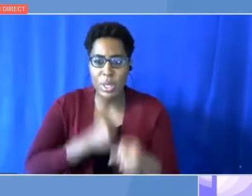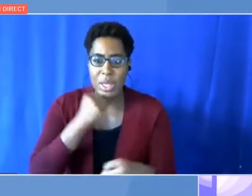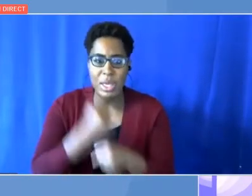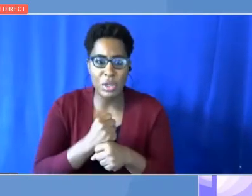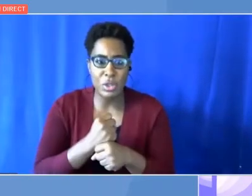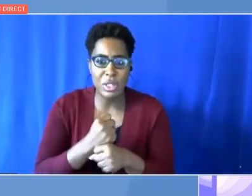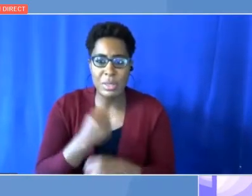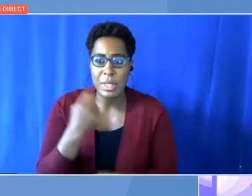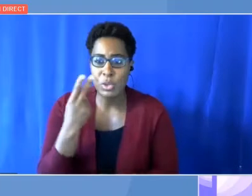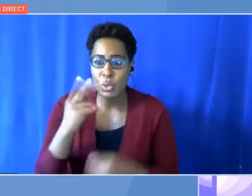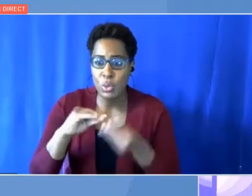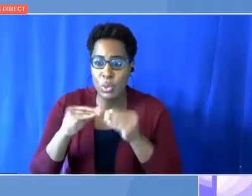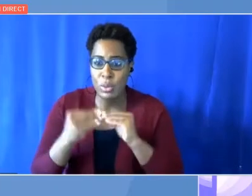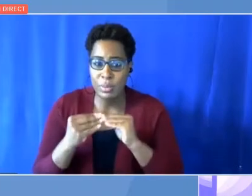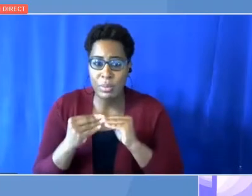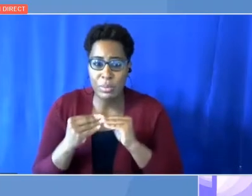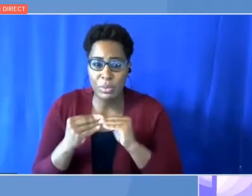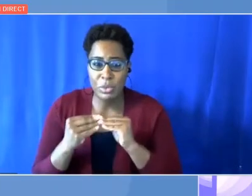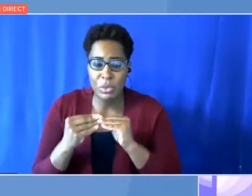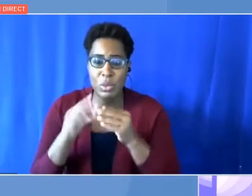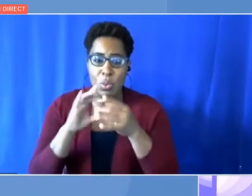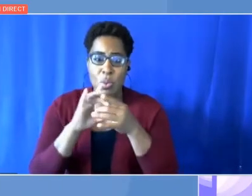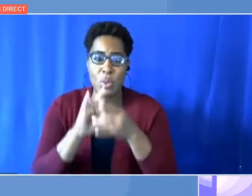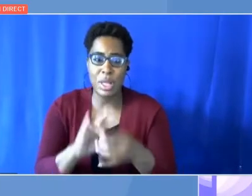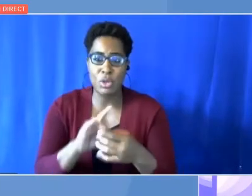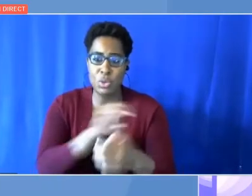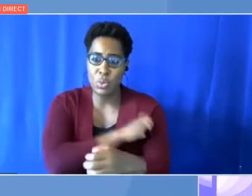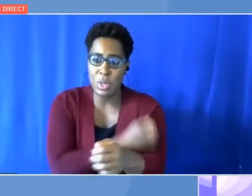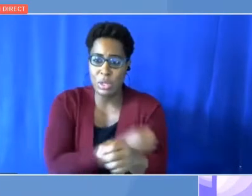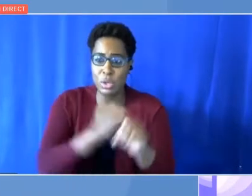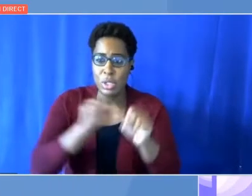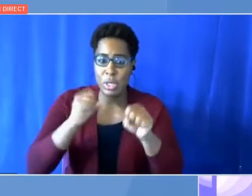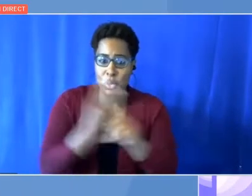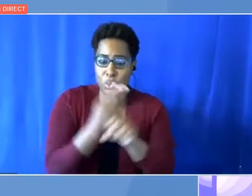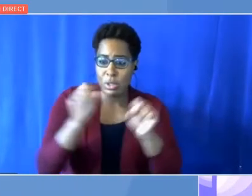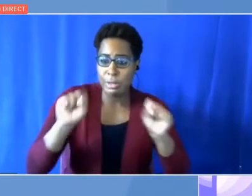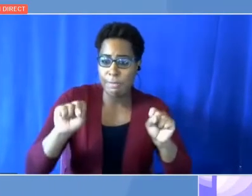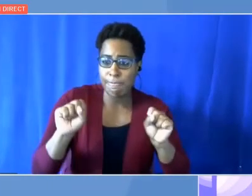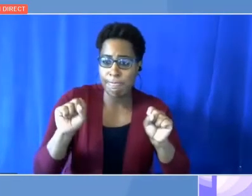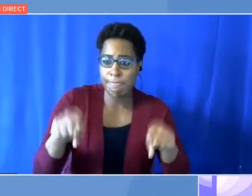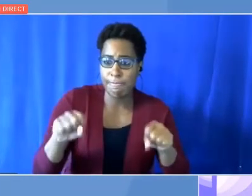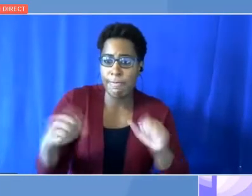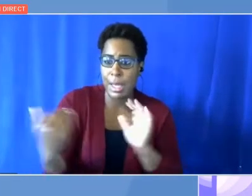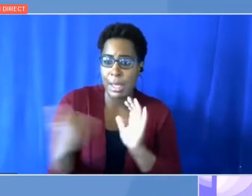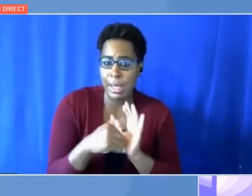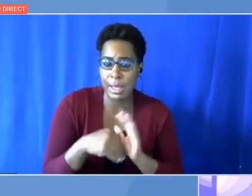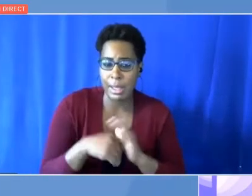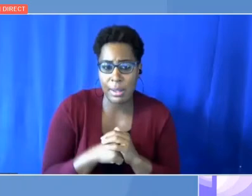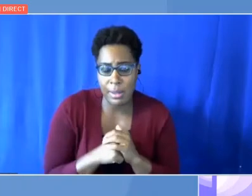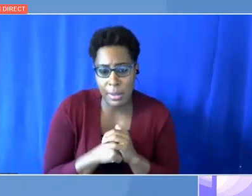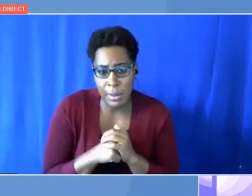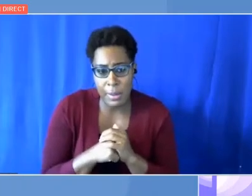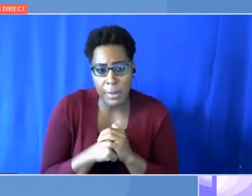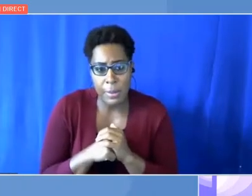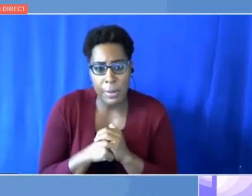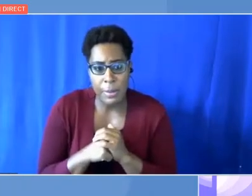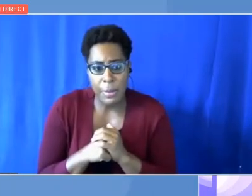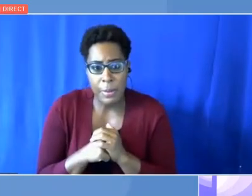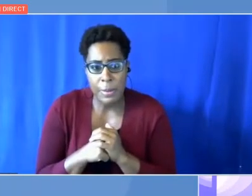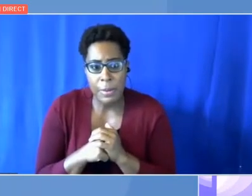renewables technologies. We have seen that last year, 80% of the installer capacity was renewables.